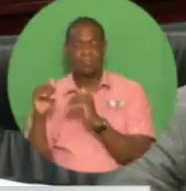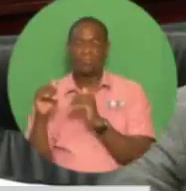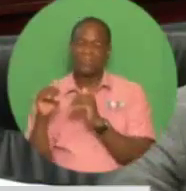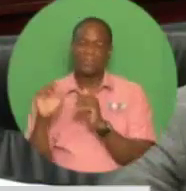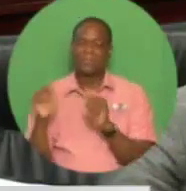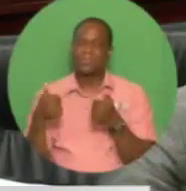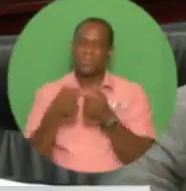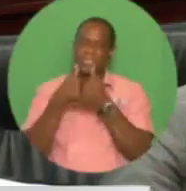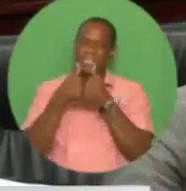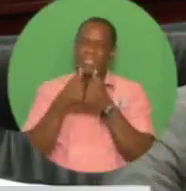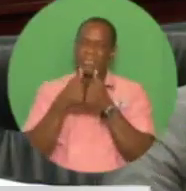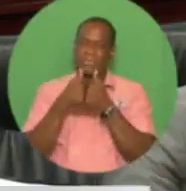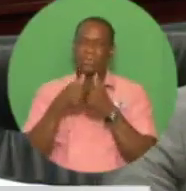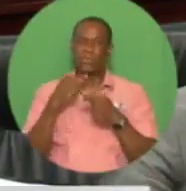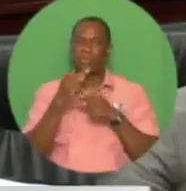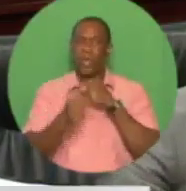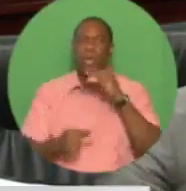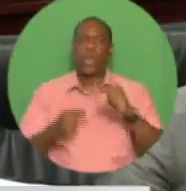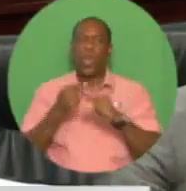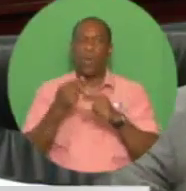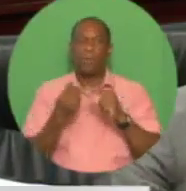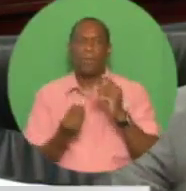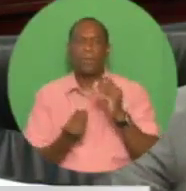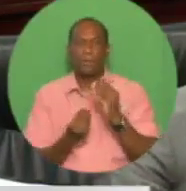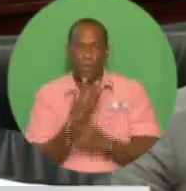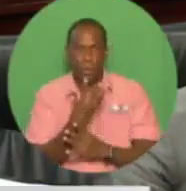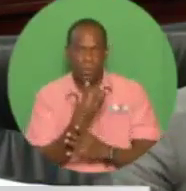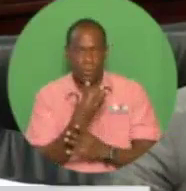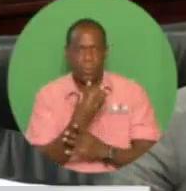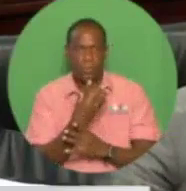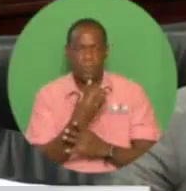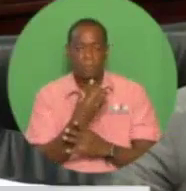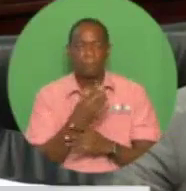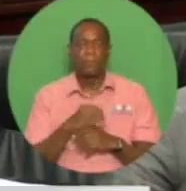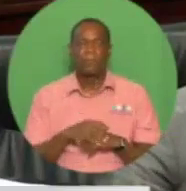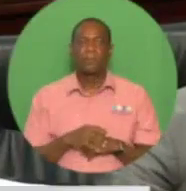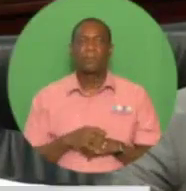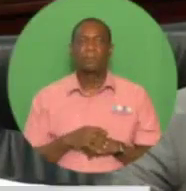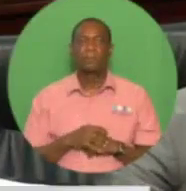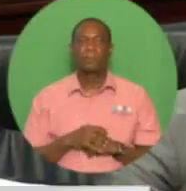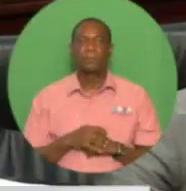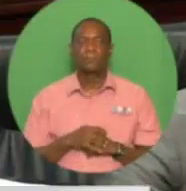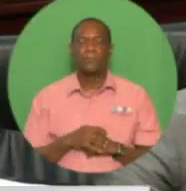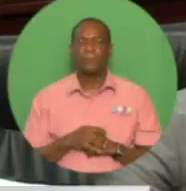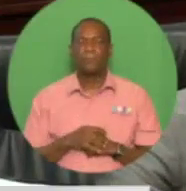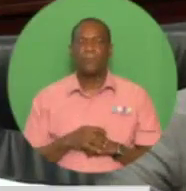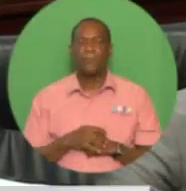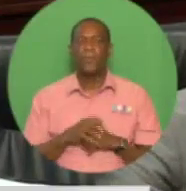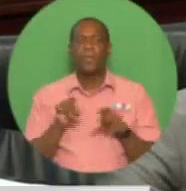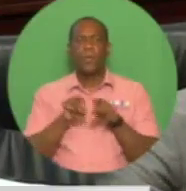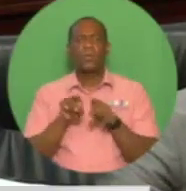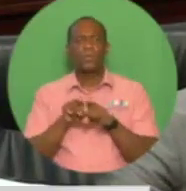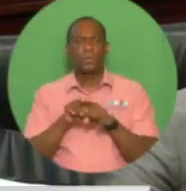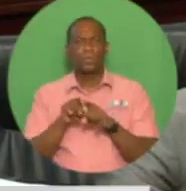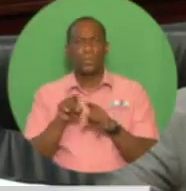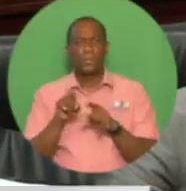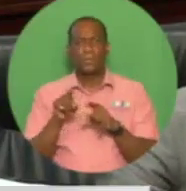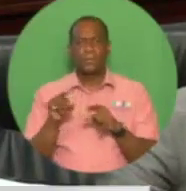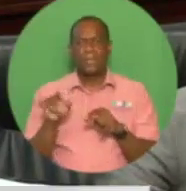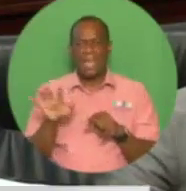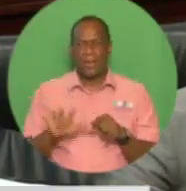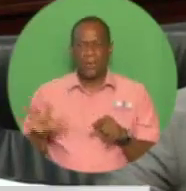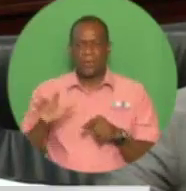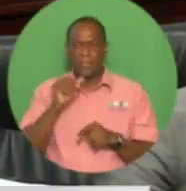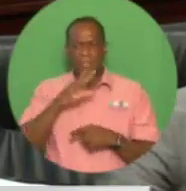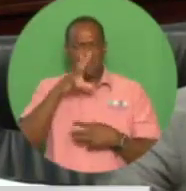sector developments, is being reinforced in the non-energy sector through the spillover effects from the energy sector and from